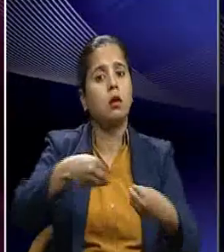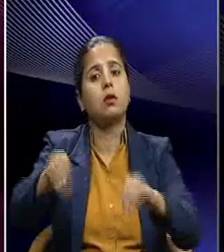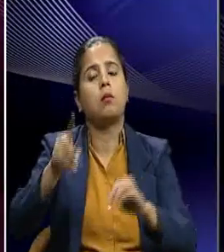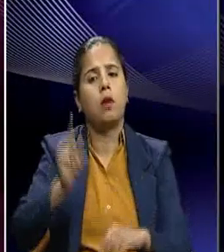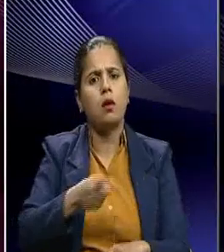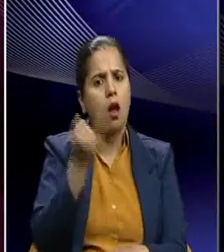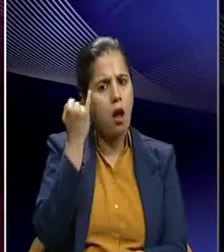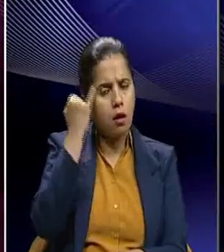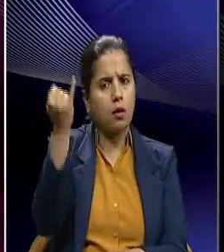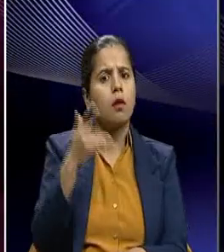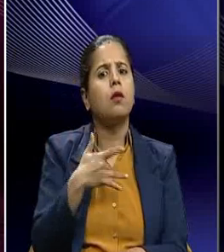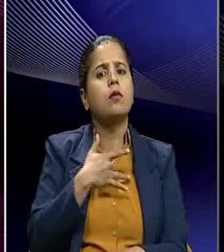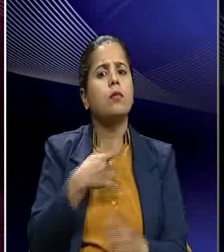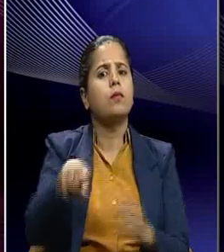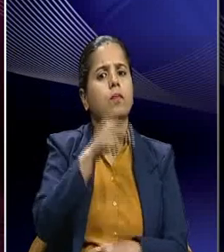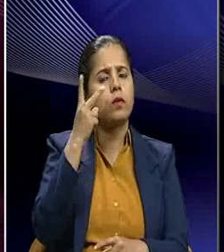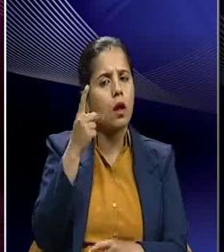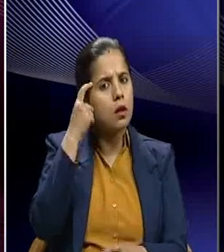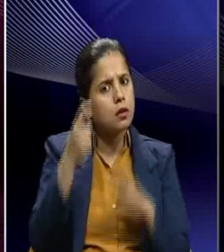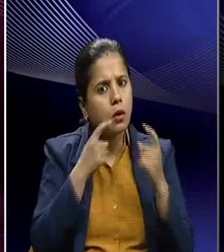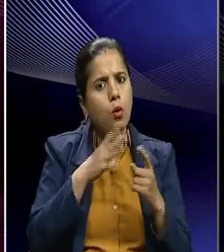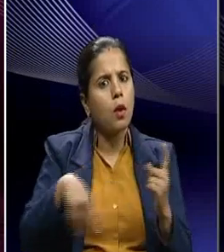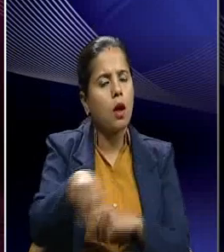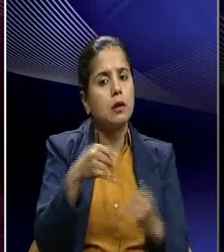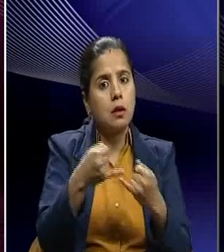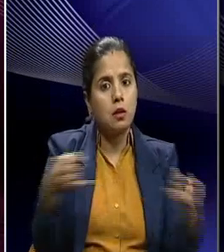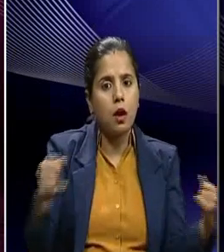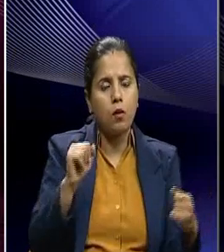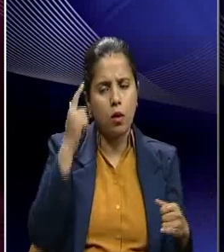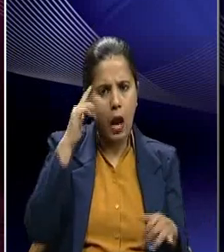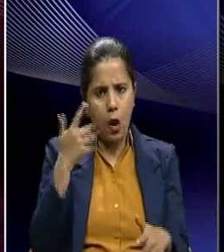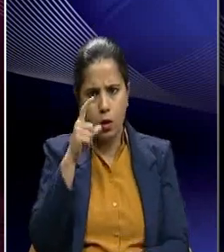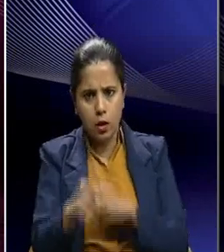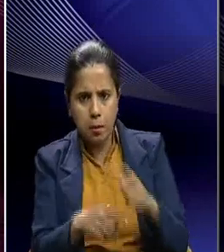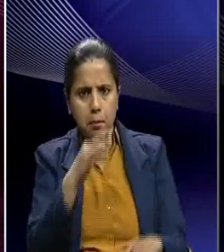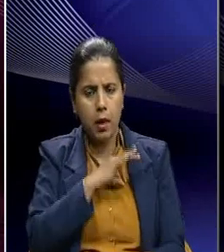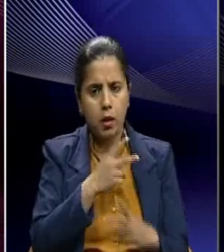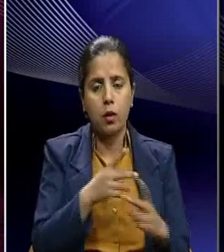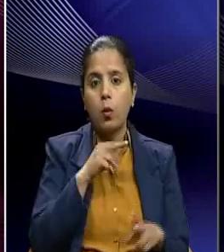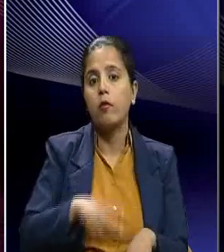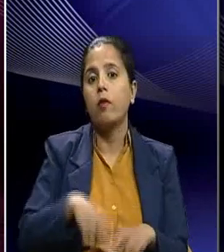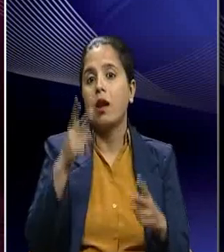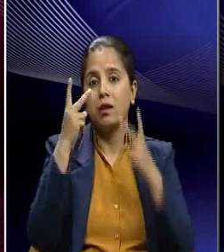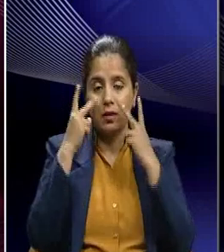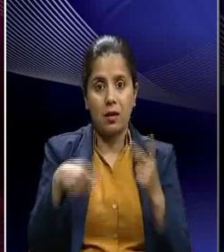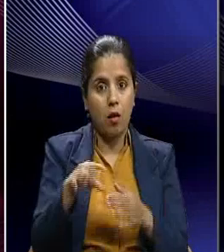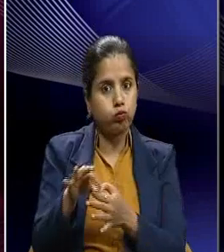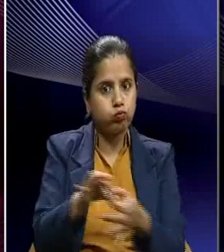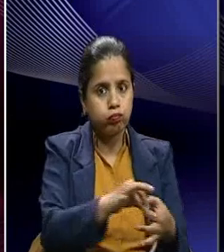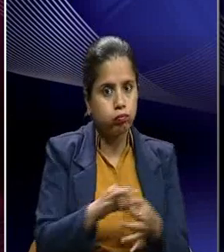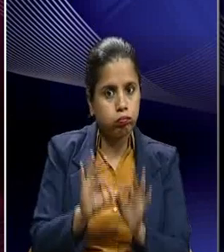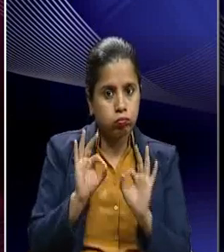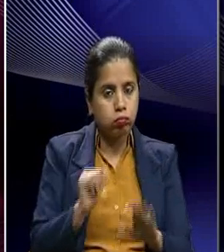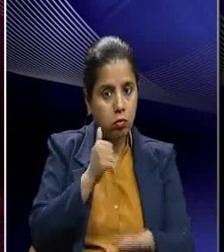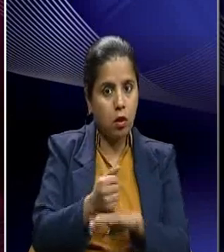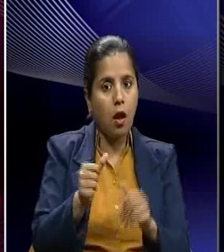an idea was an idea which was thinking on the lines of the cooperative. And finally when this kind of a cooperative was established in